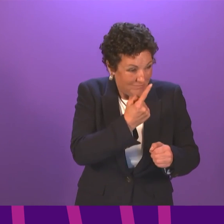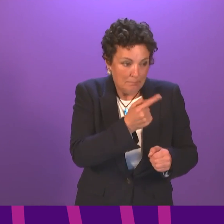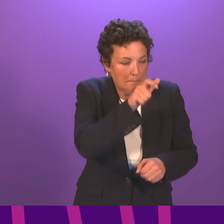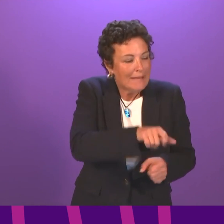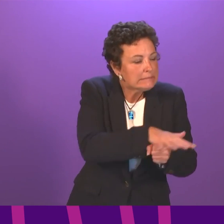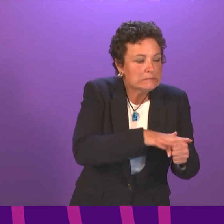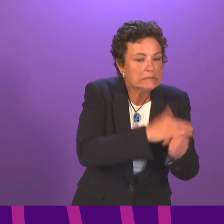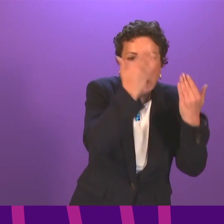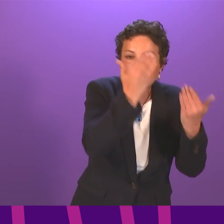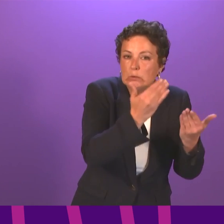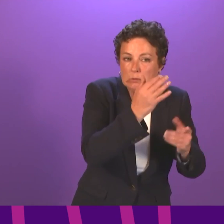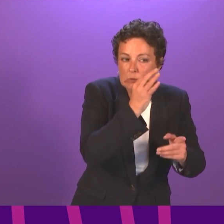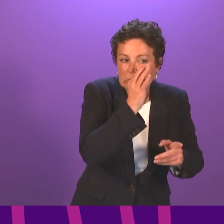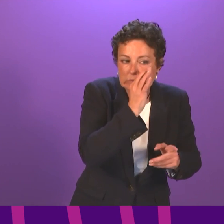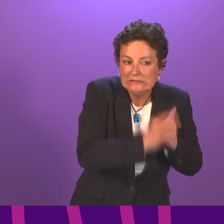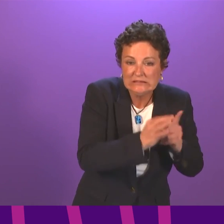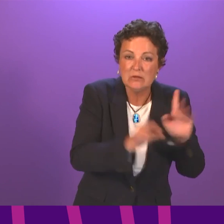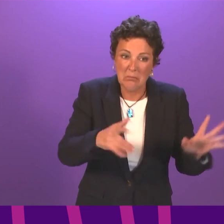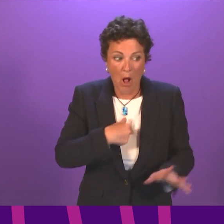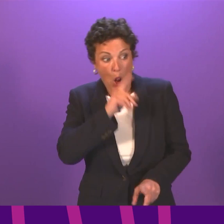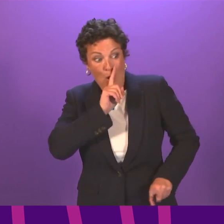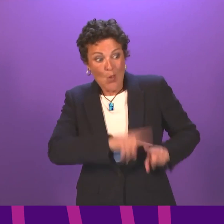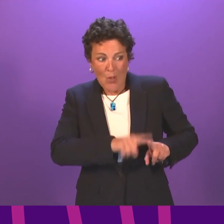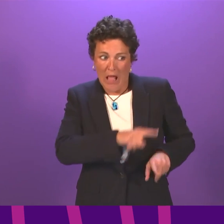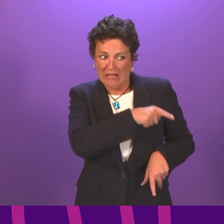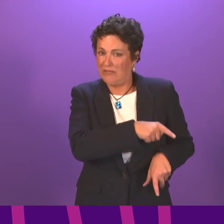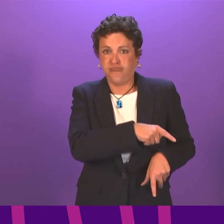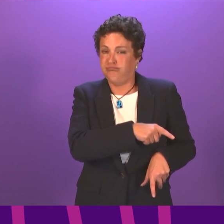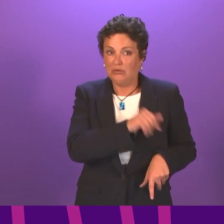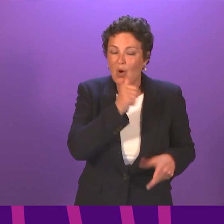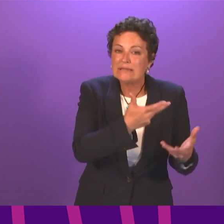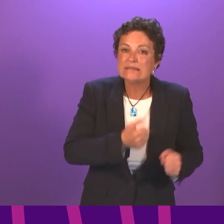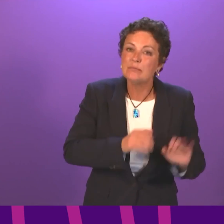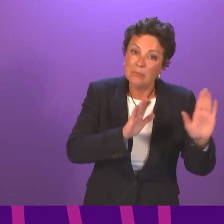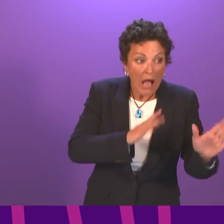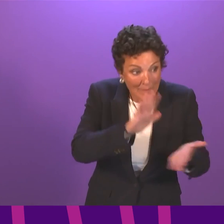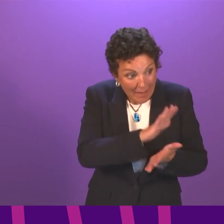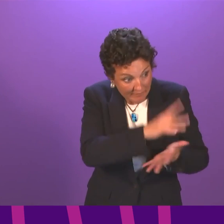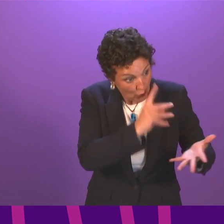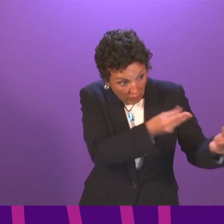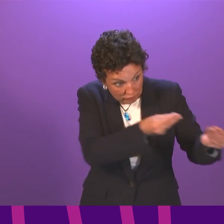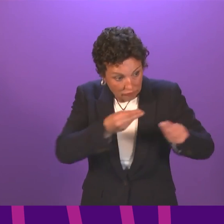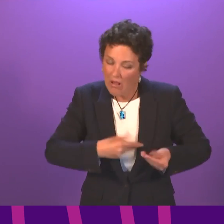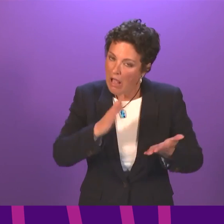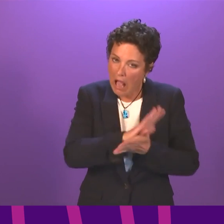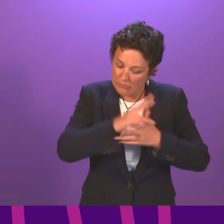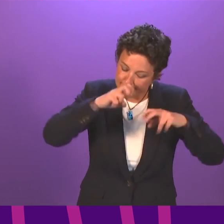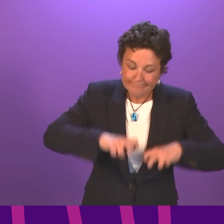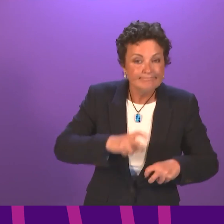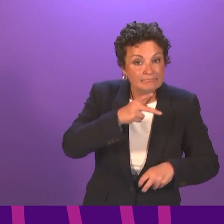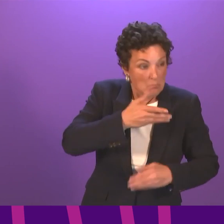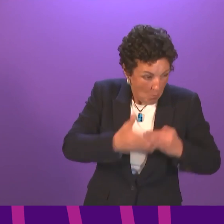not an acceptable experience for any patient. I would be happy to look at it in more detail if the details are provided.